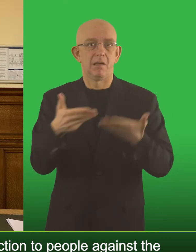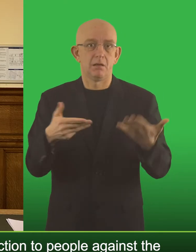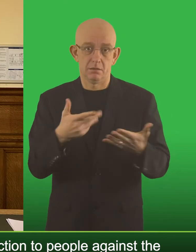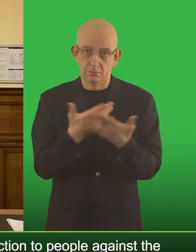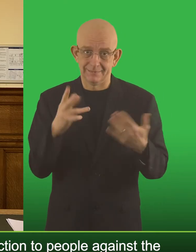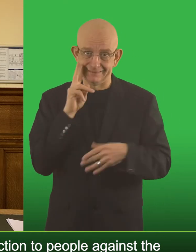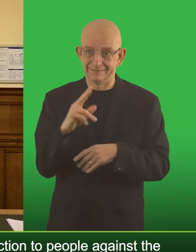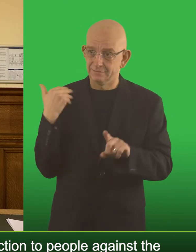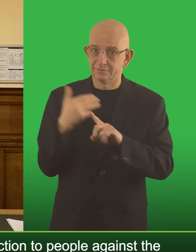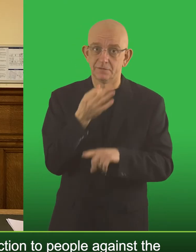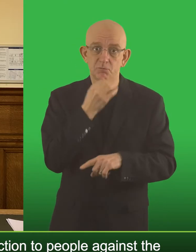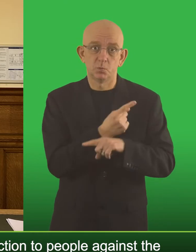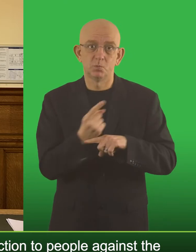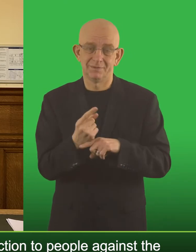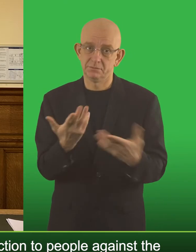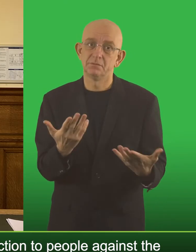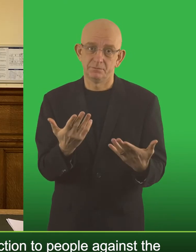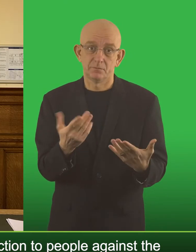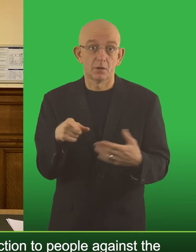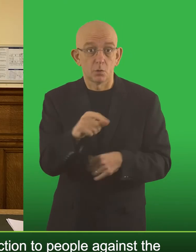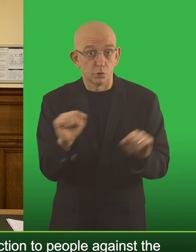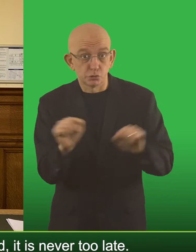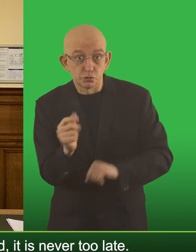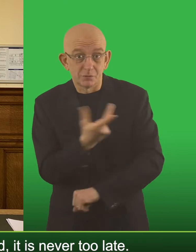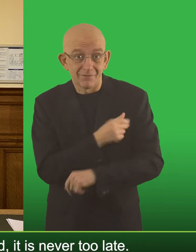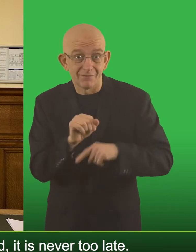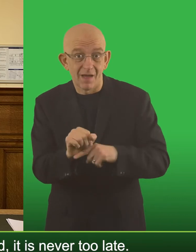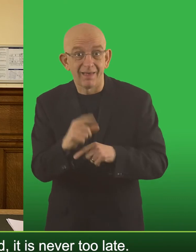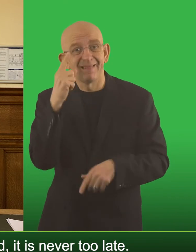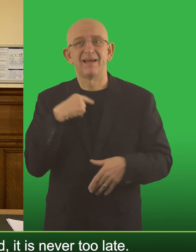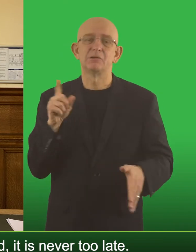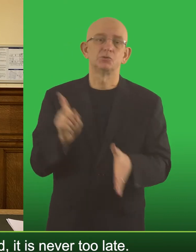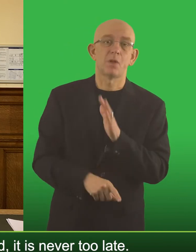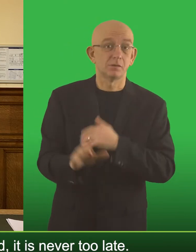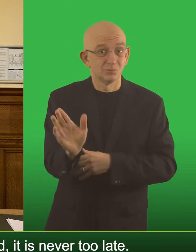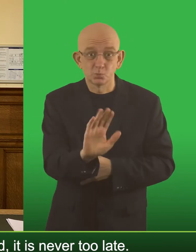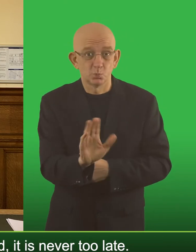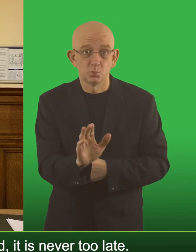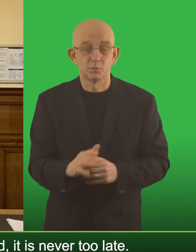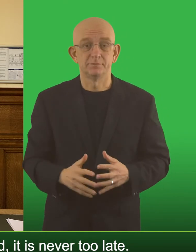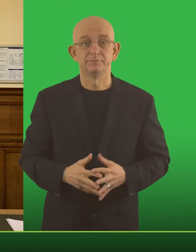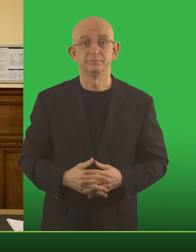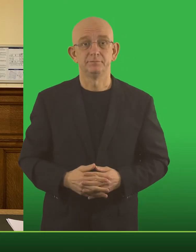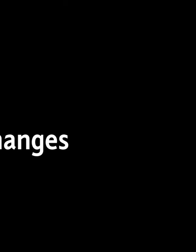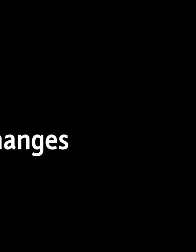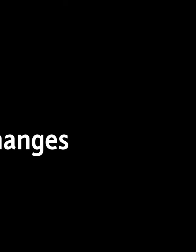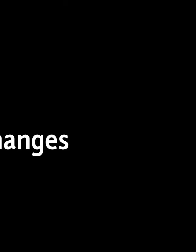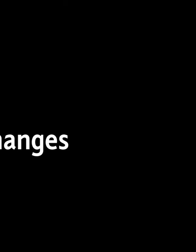against the circulating antibodies as we have seen play out over the last couple of weeks. So if you haven't yet been vaccinated, it is never too late.